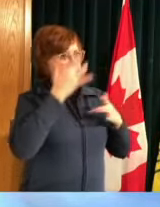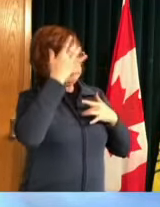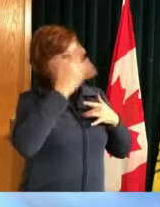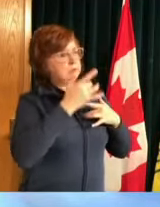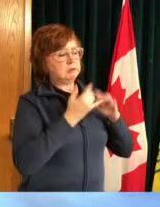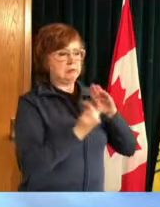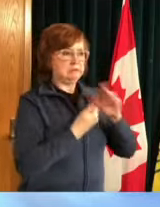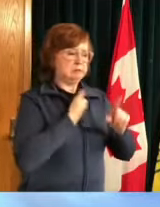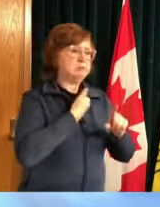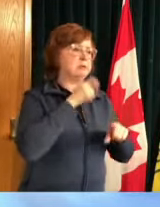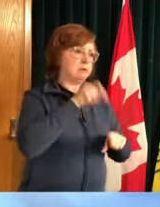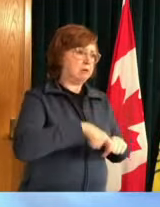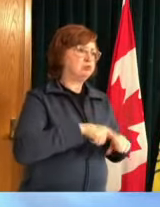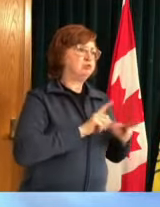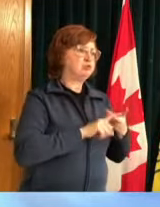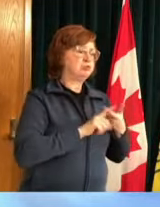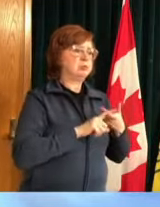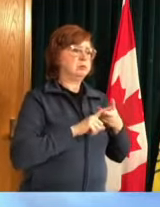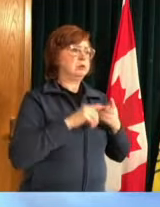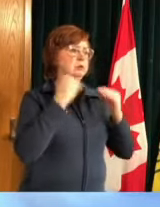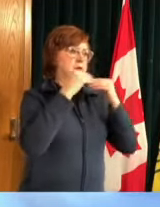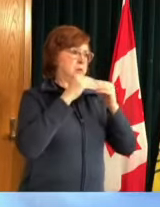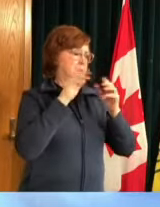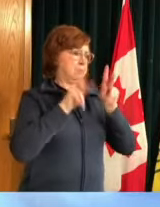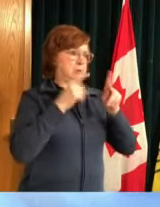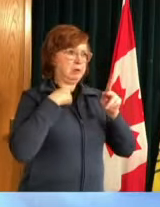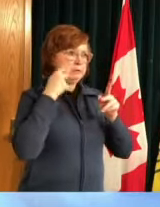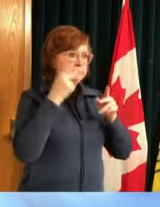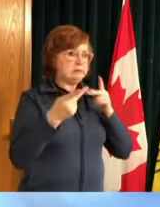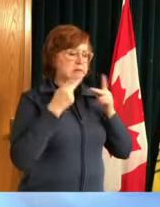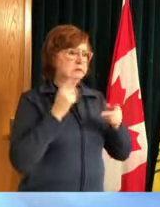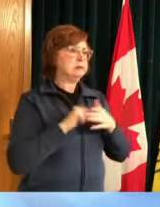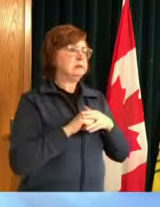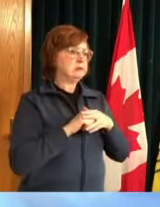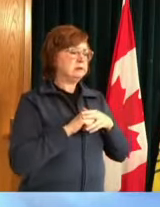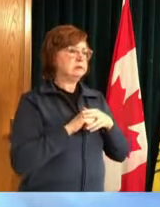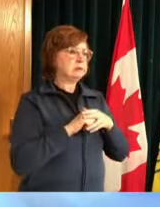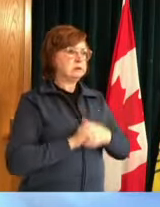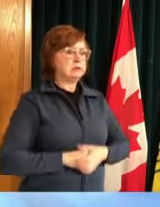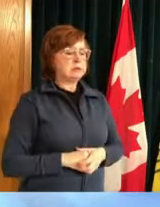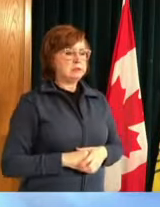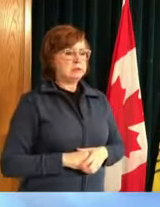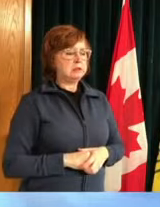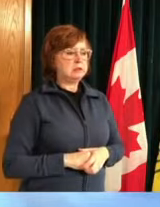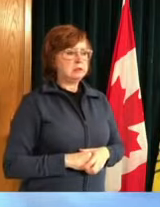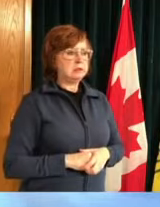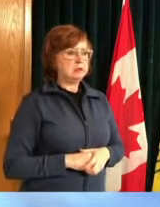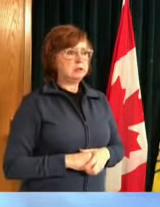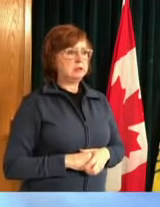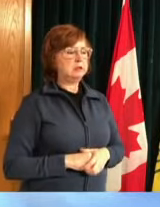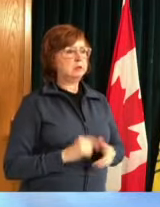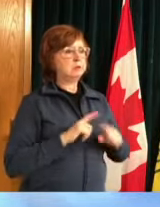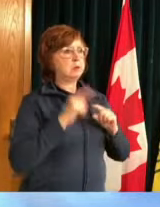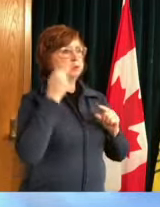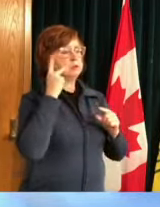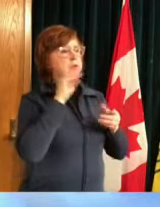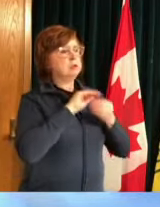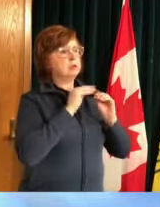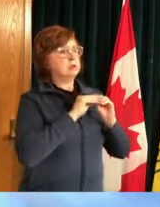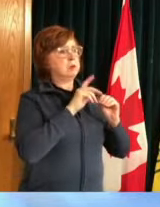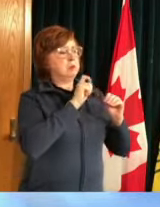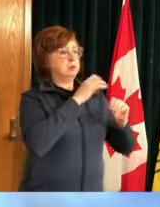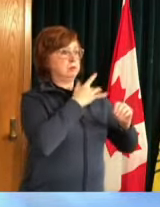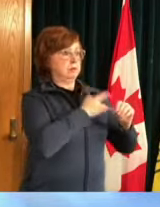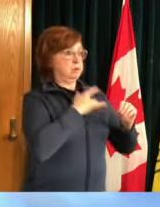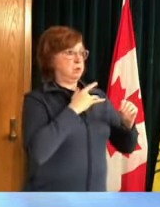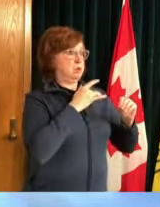approaches will ensure that our case numbers start coming down our hospitalizations and icu admissions start coming down